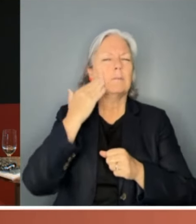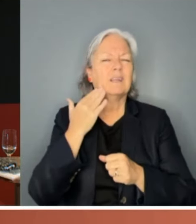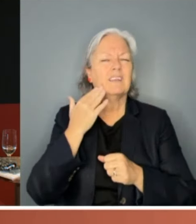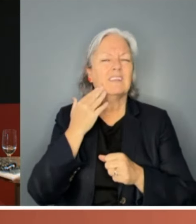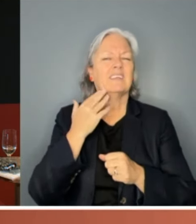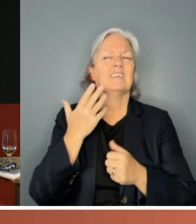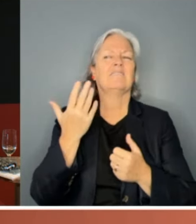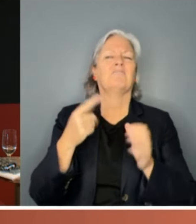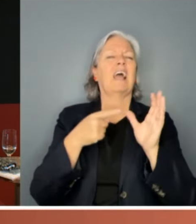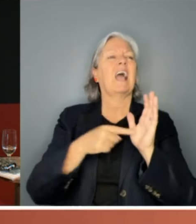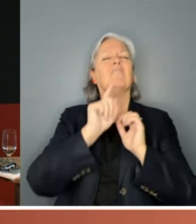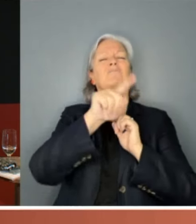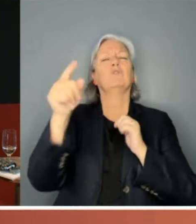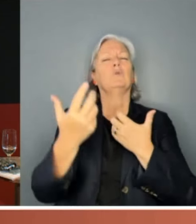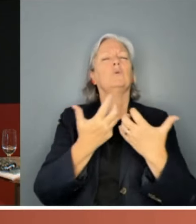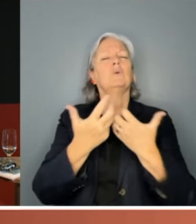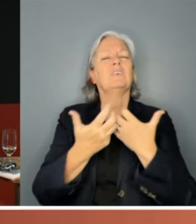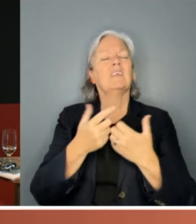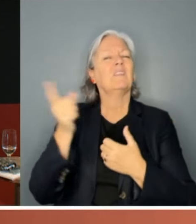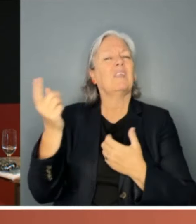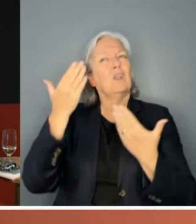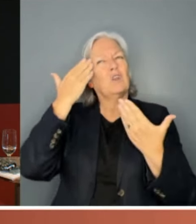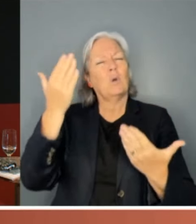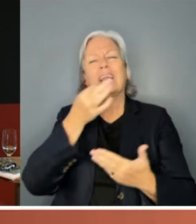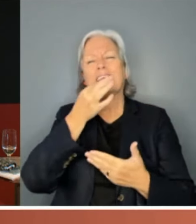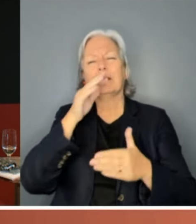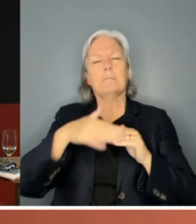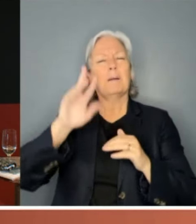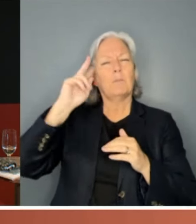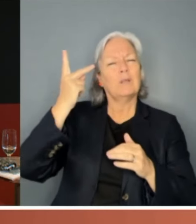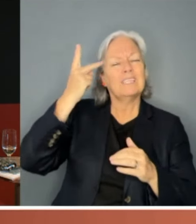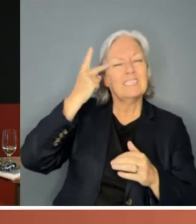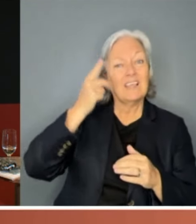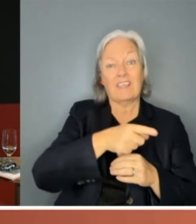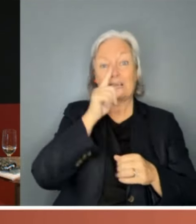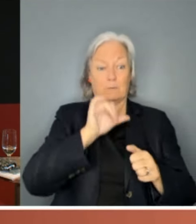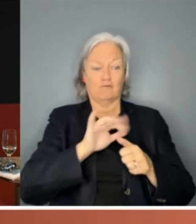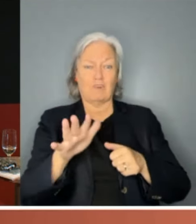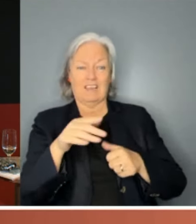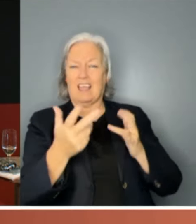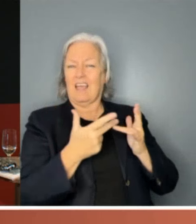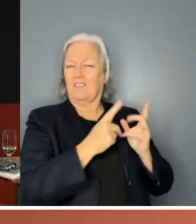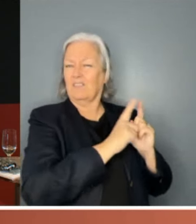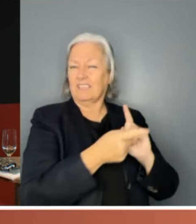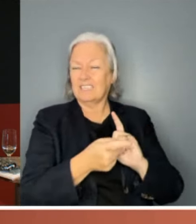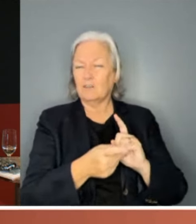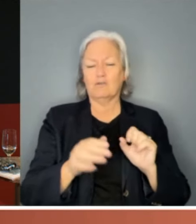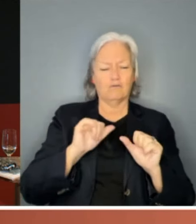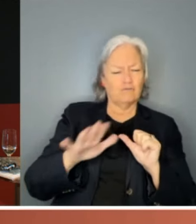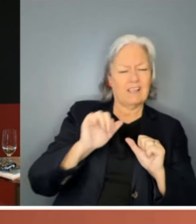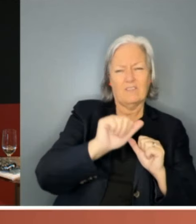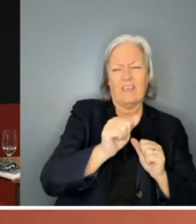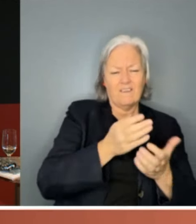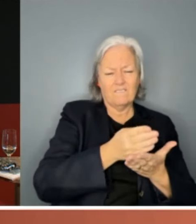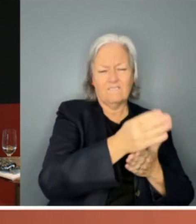who actually don't really know much about politics. They might be great at whatever they're doing or, you know, great in their particular field, but they don't know much about